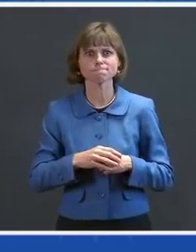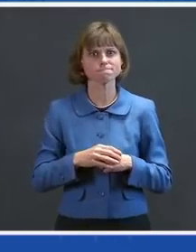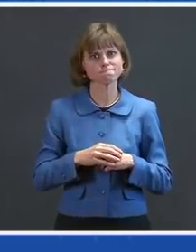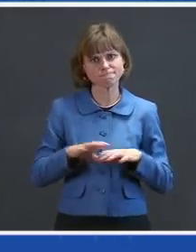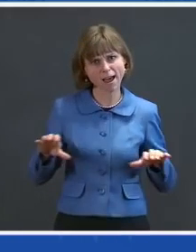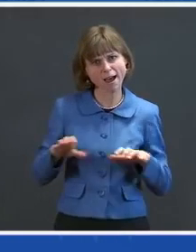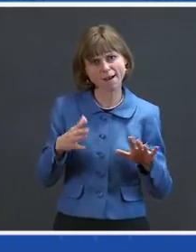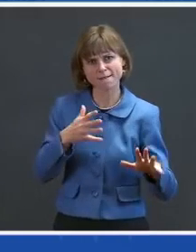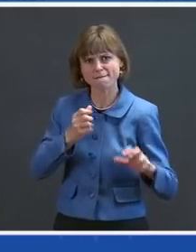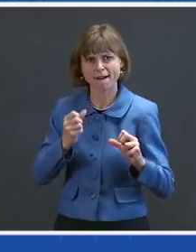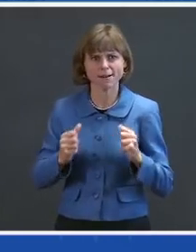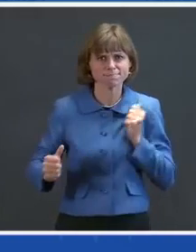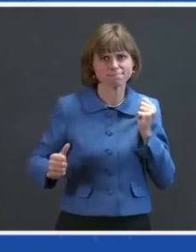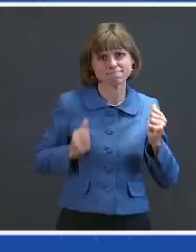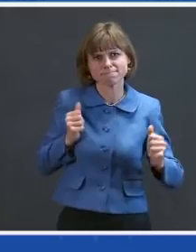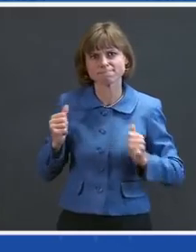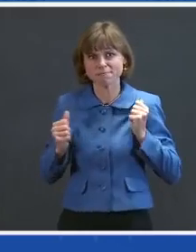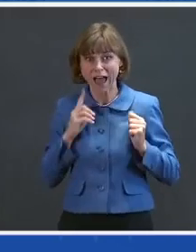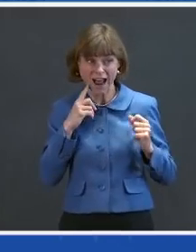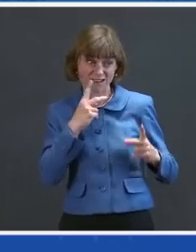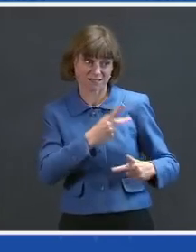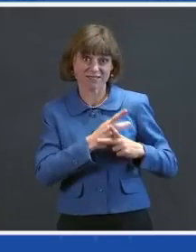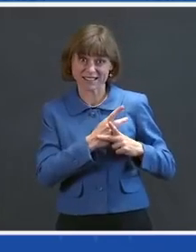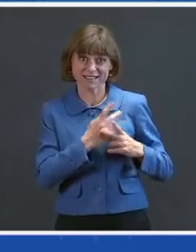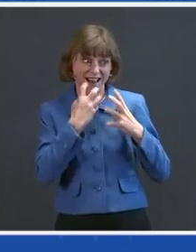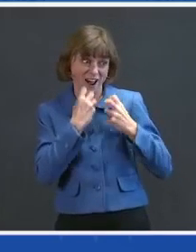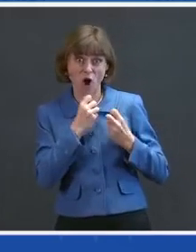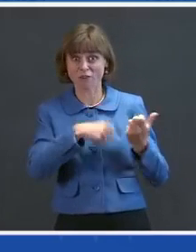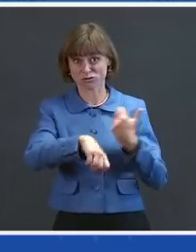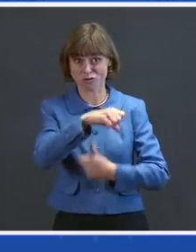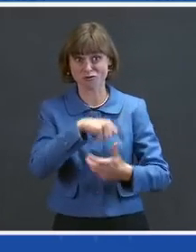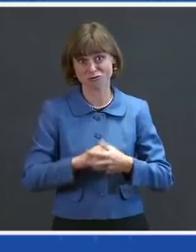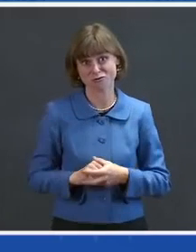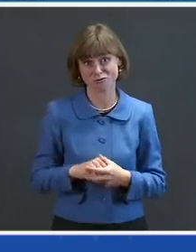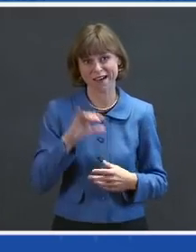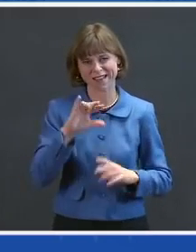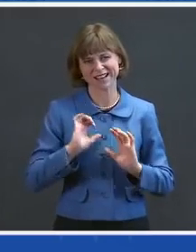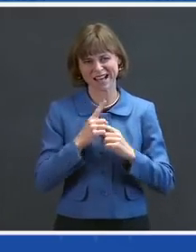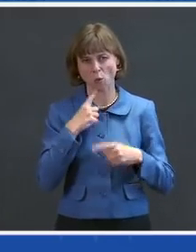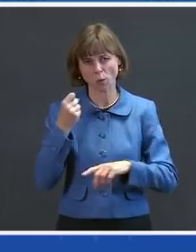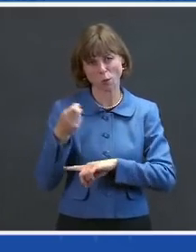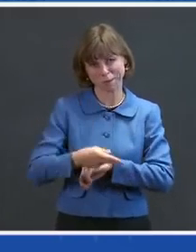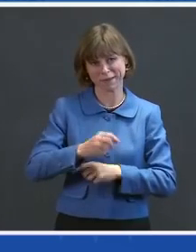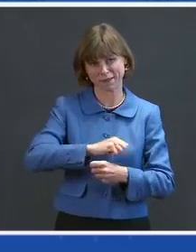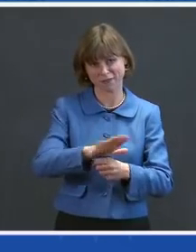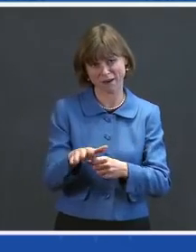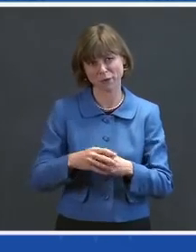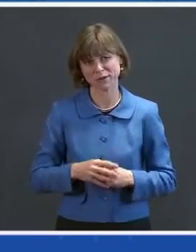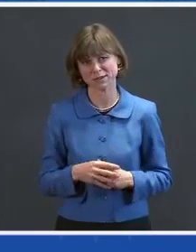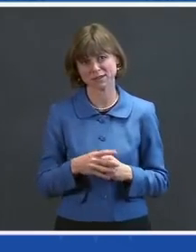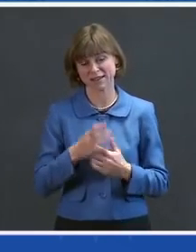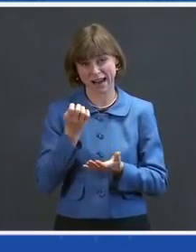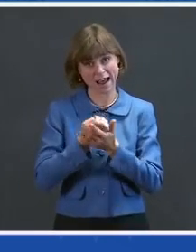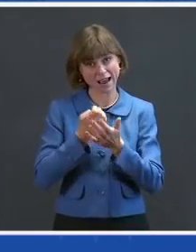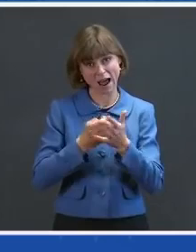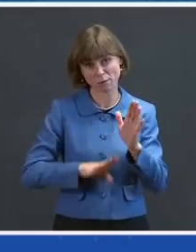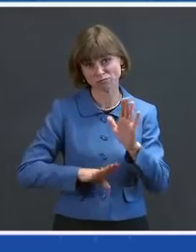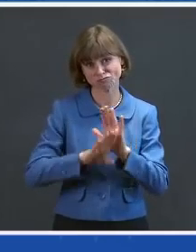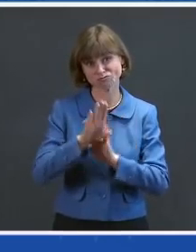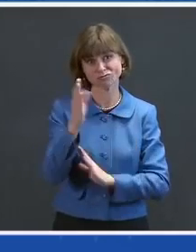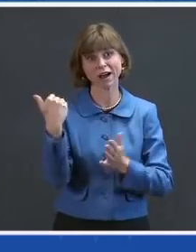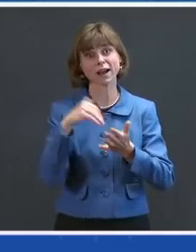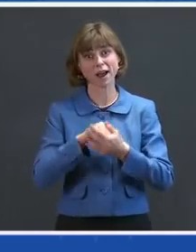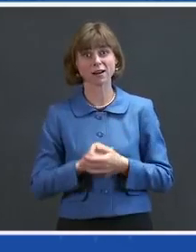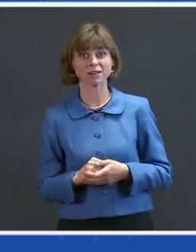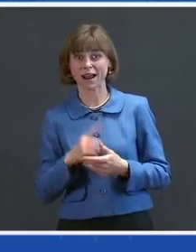aggressively, and look out for one another. That's how we're going to get ahead of this virus, get our economy going again, and get back